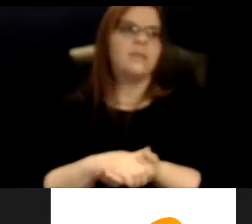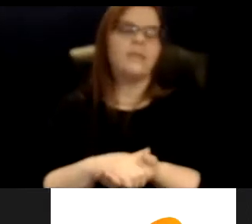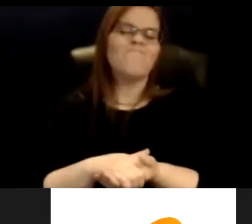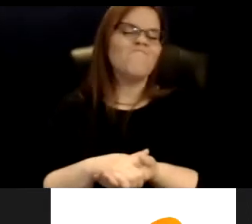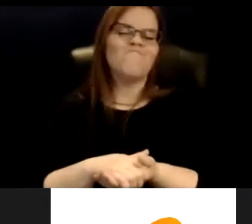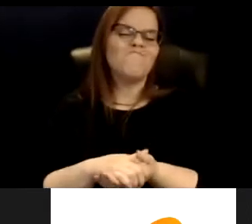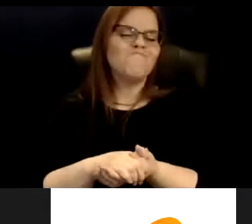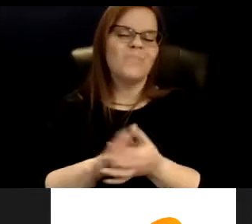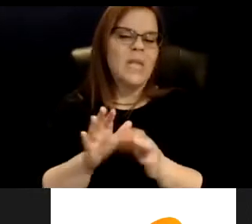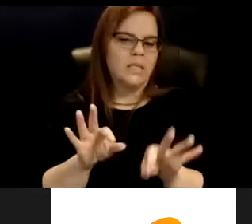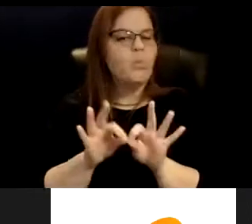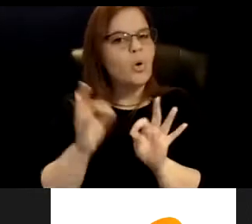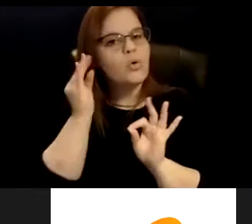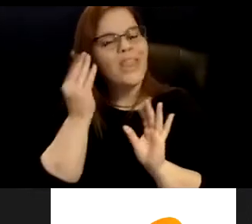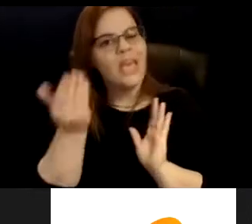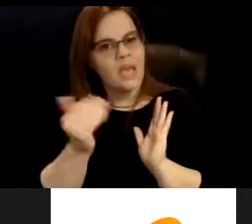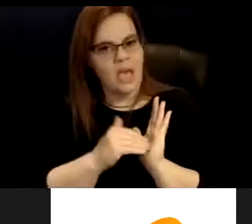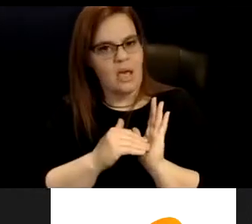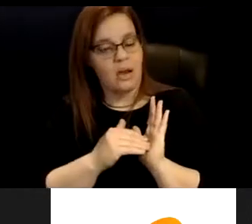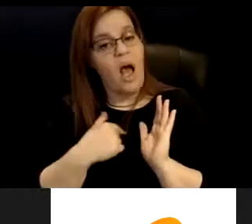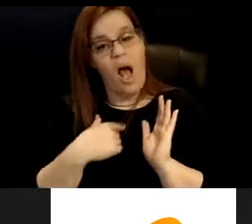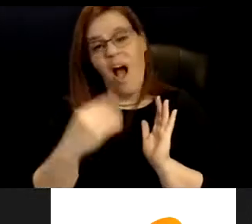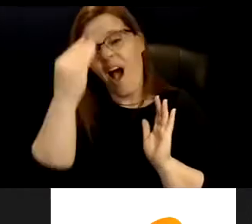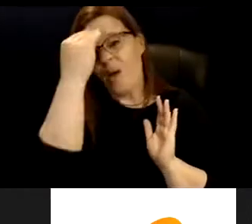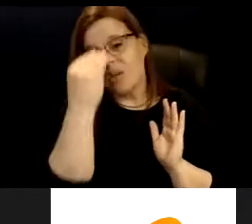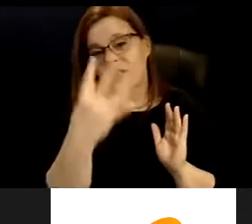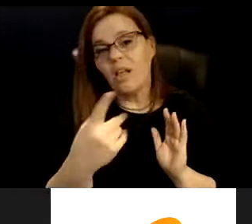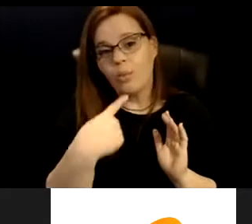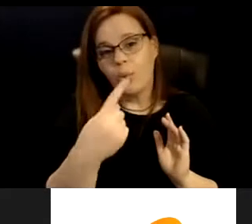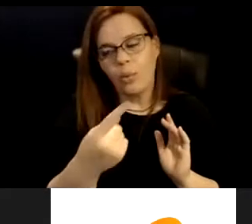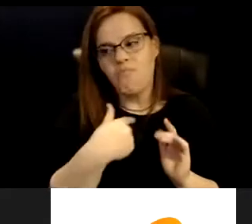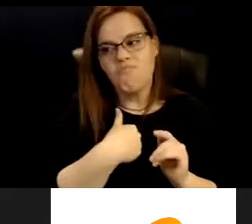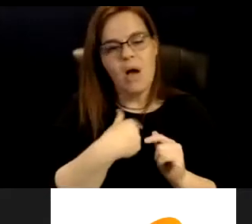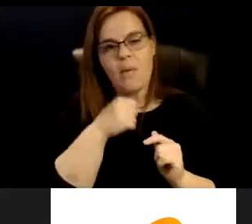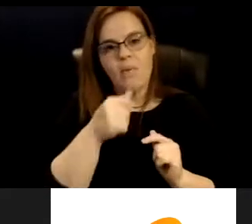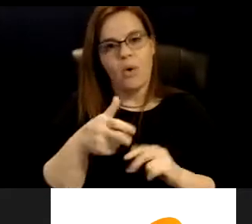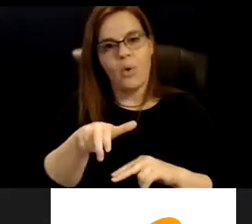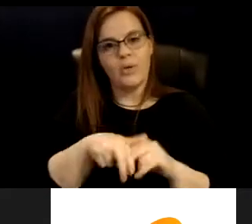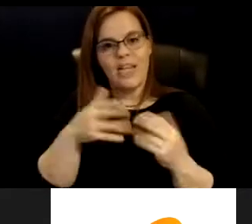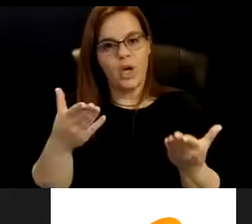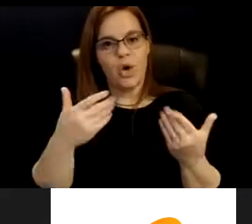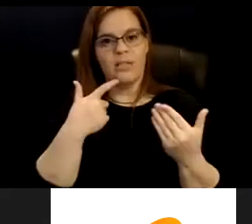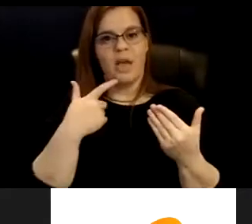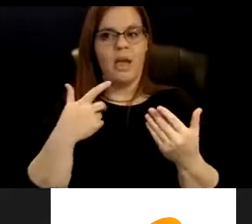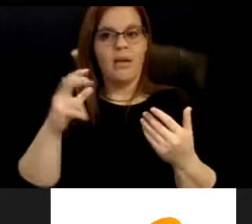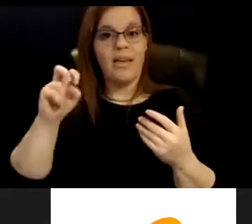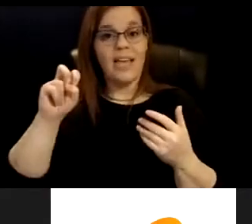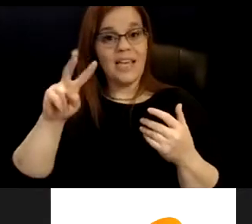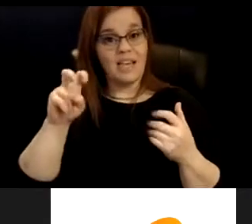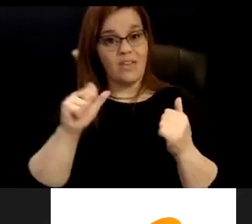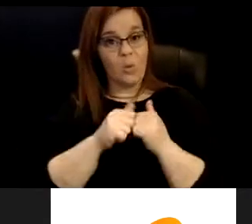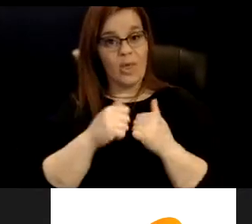Um, cause I'll tell you, I definitely am not going to sit here and say, even at my intersections